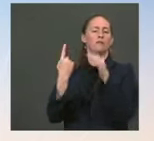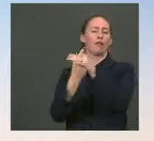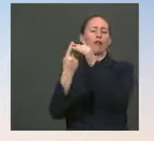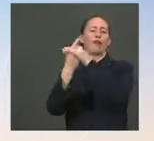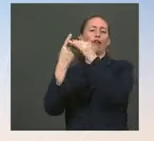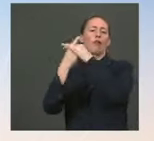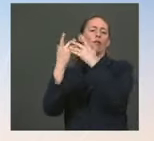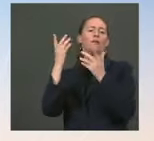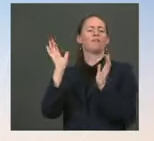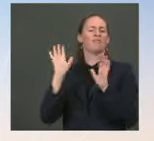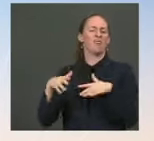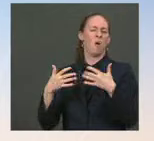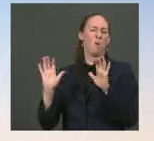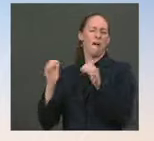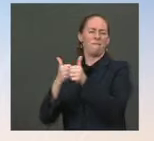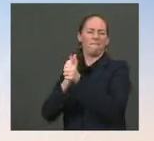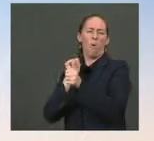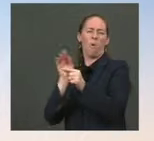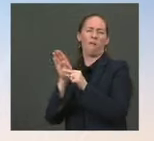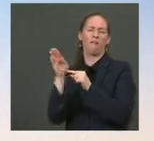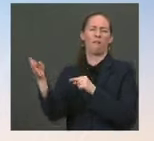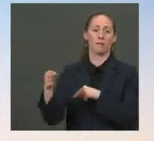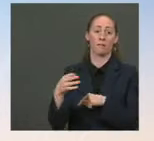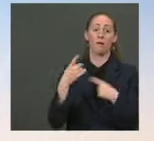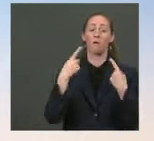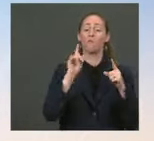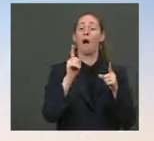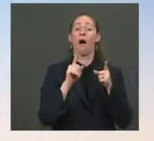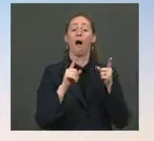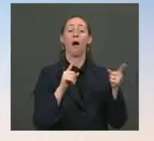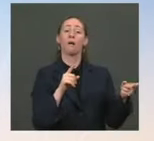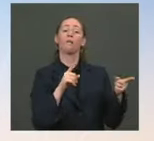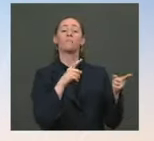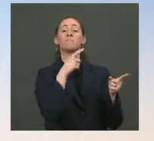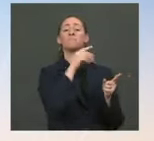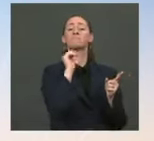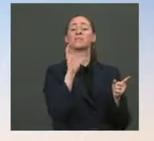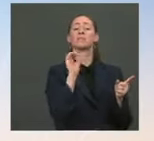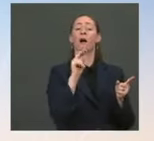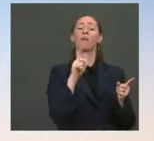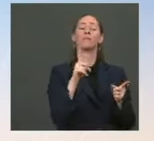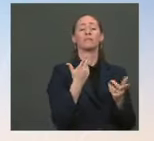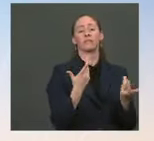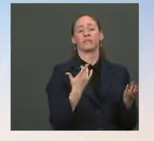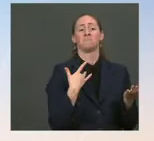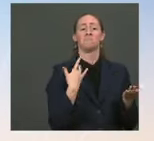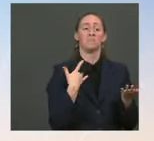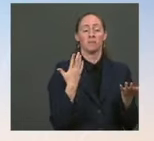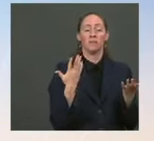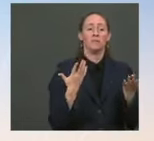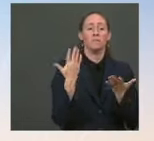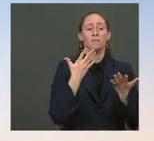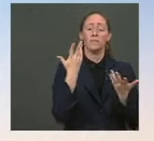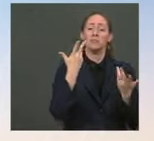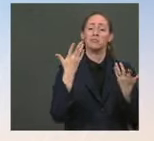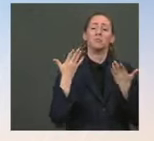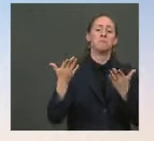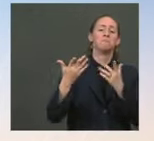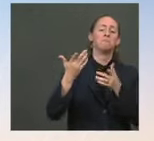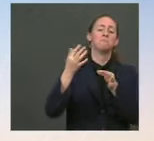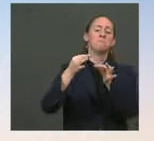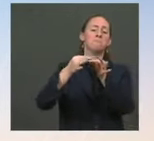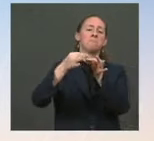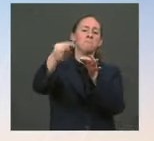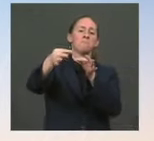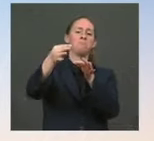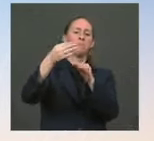the minority leader taking off your arguments against reconciliation by offering this one-month extension? And